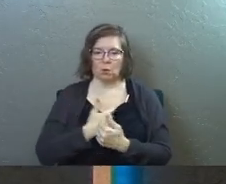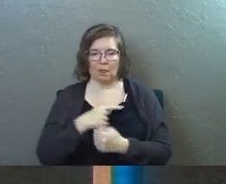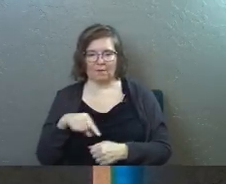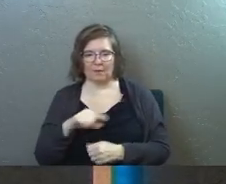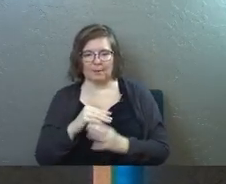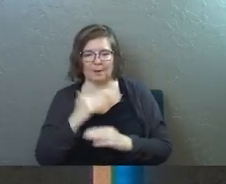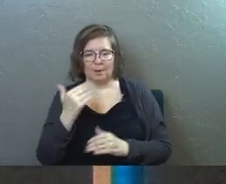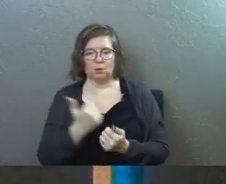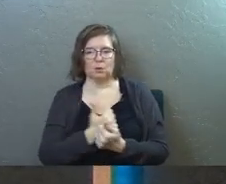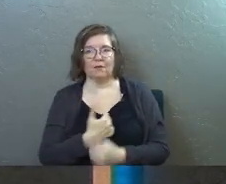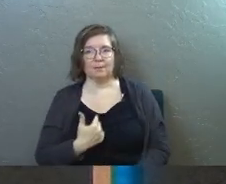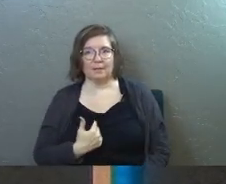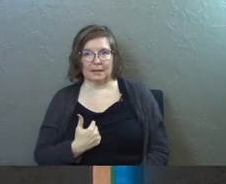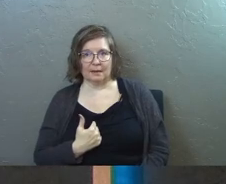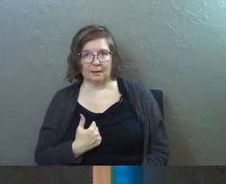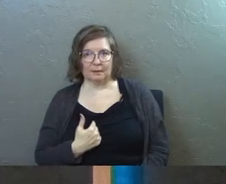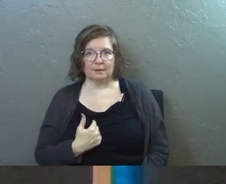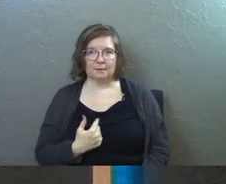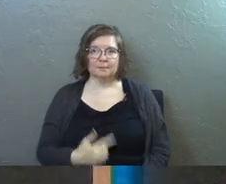much as you love me.